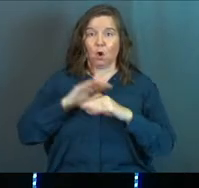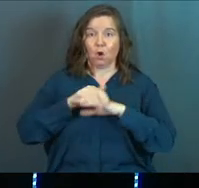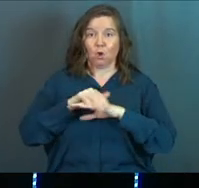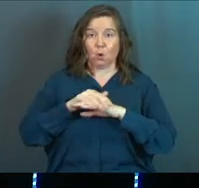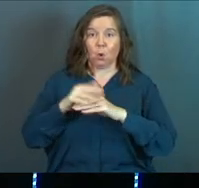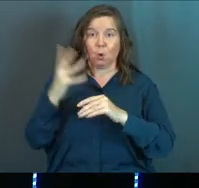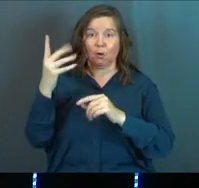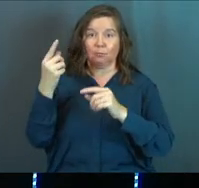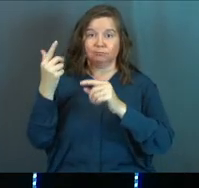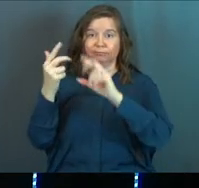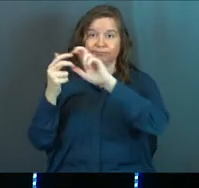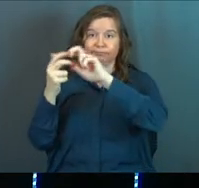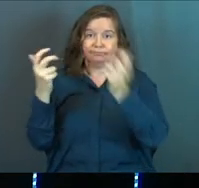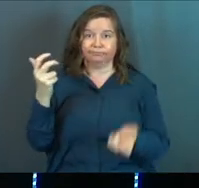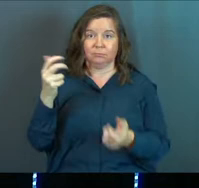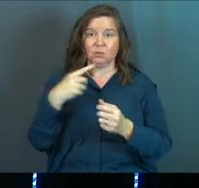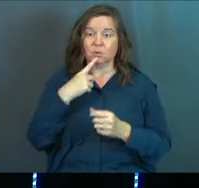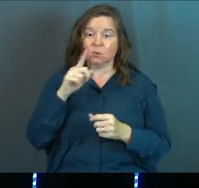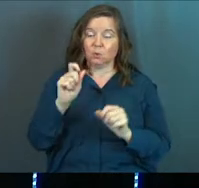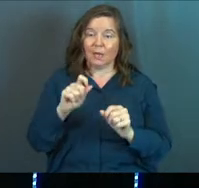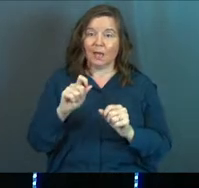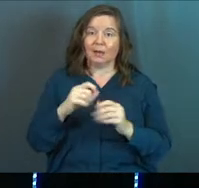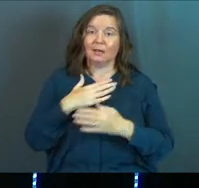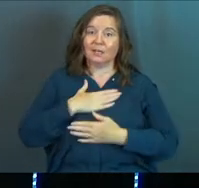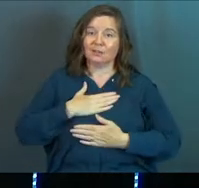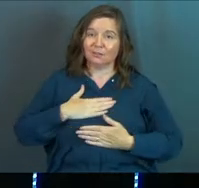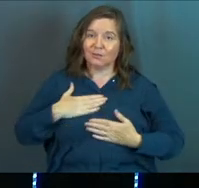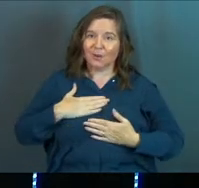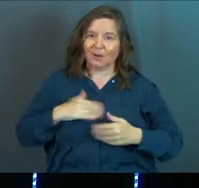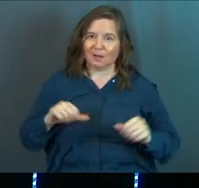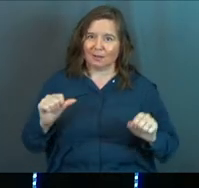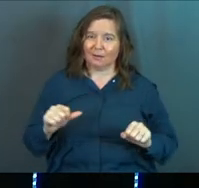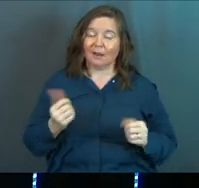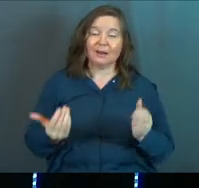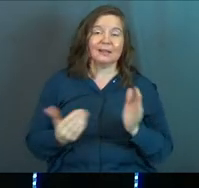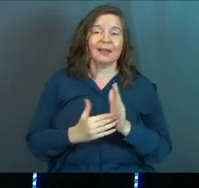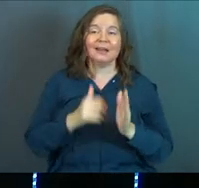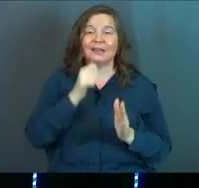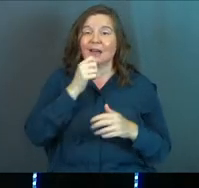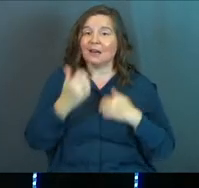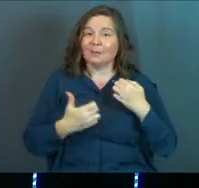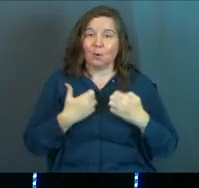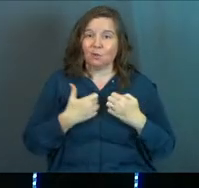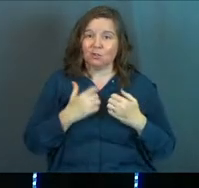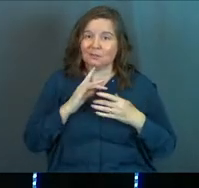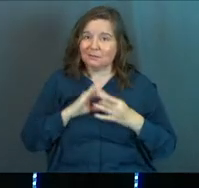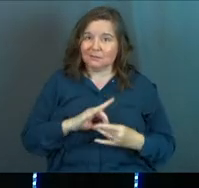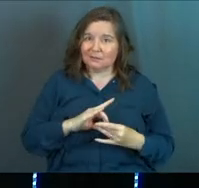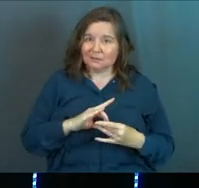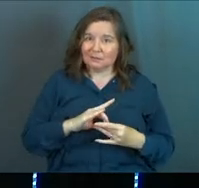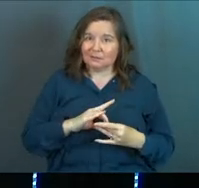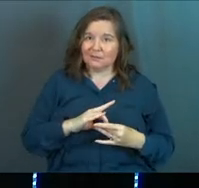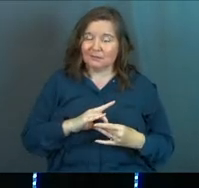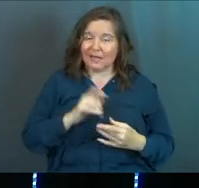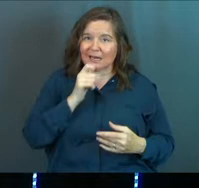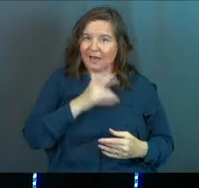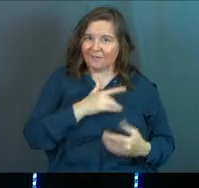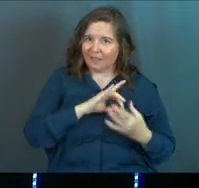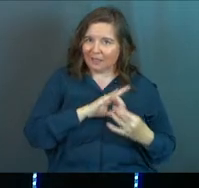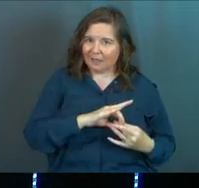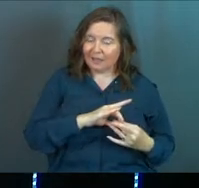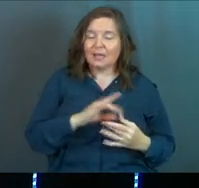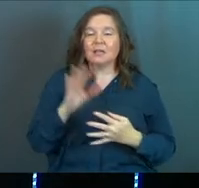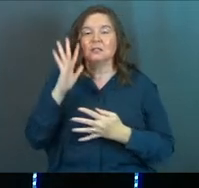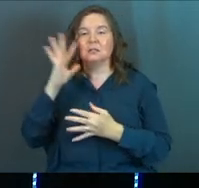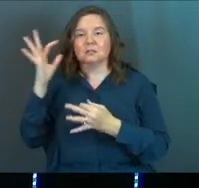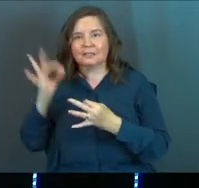heaven's sake, he says you can enjoy it. And it's, again, it's not emotions and it's not feeling. It's a choice. Do you see